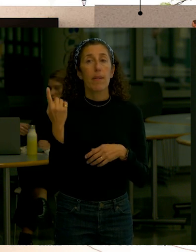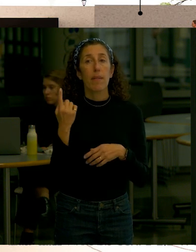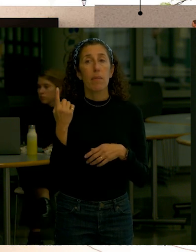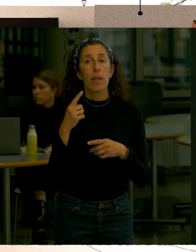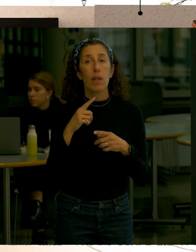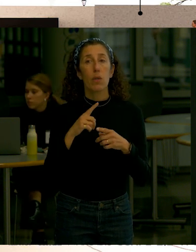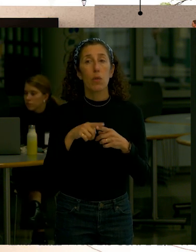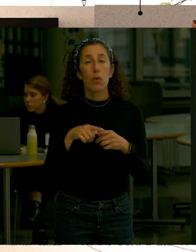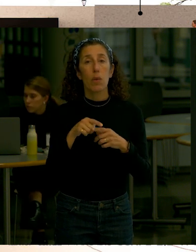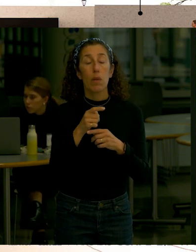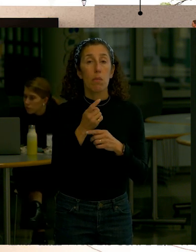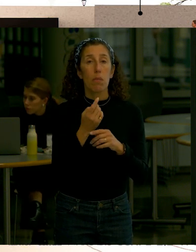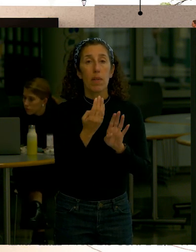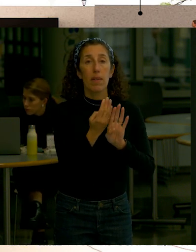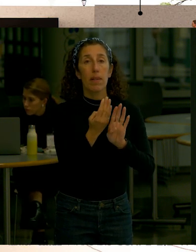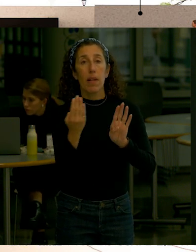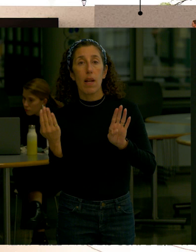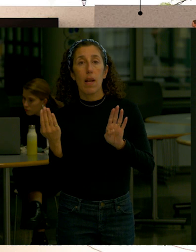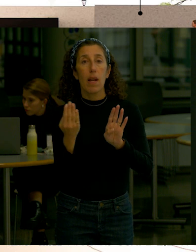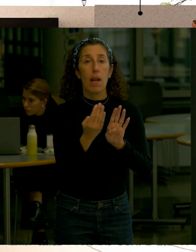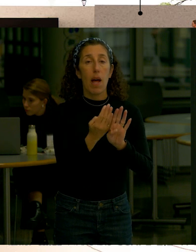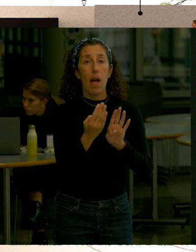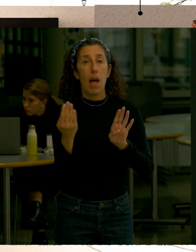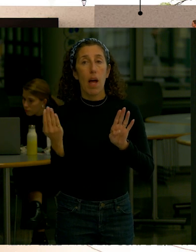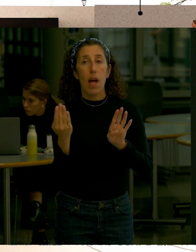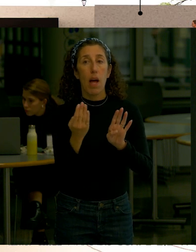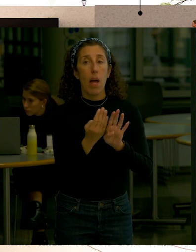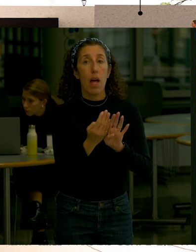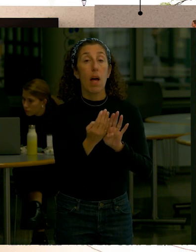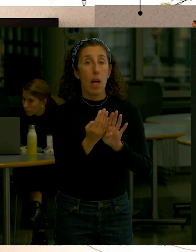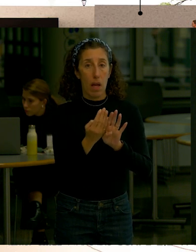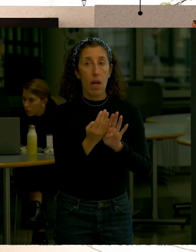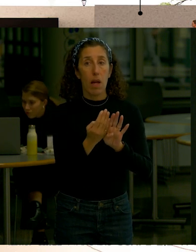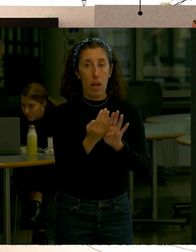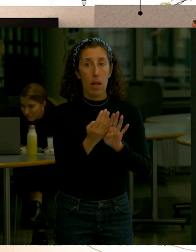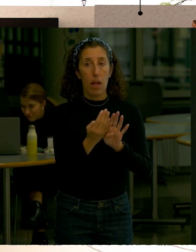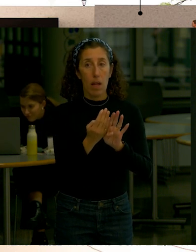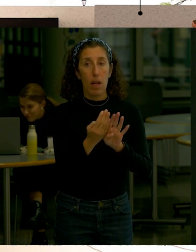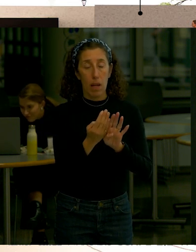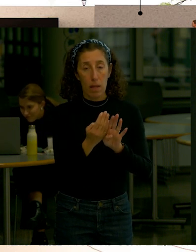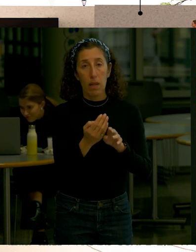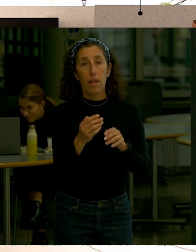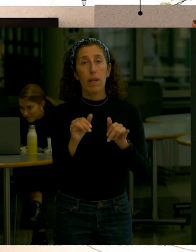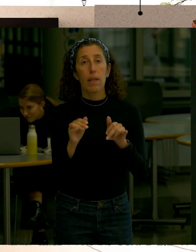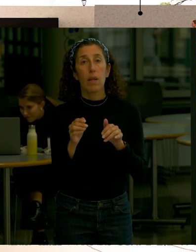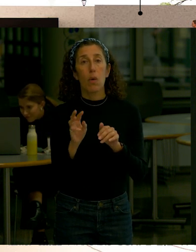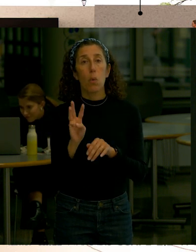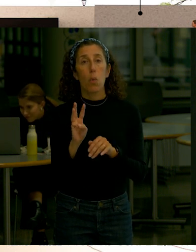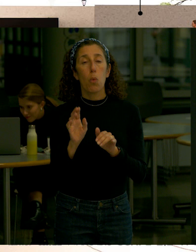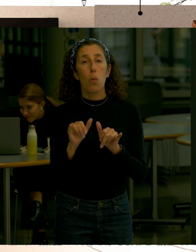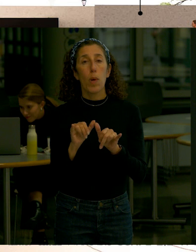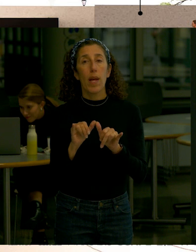and we're trying to maintain as much of that opening as possible but recognize that the width from building to building is significant